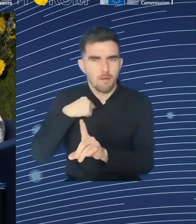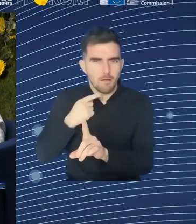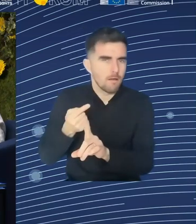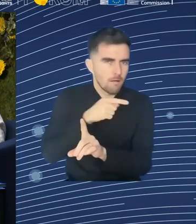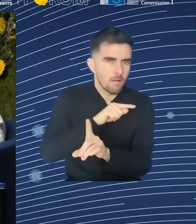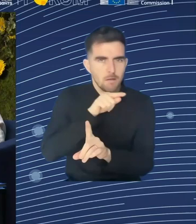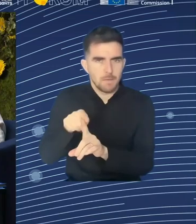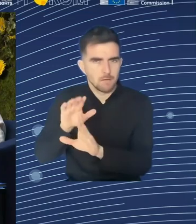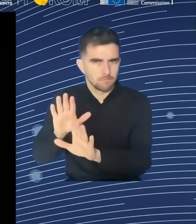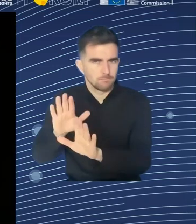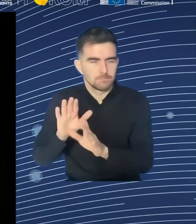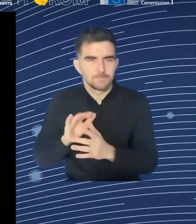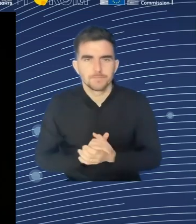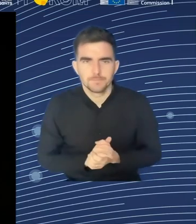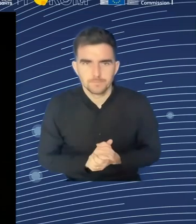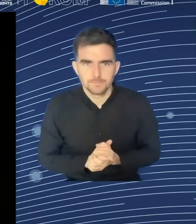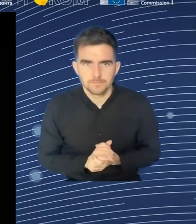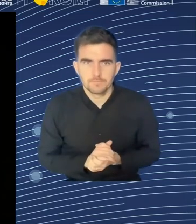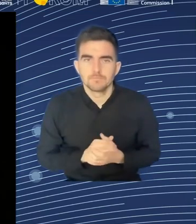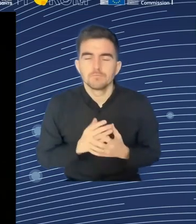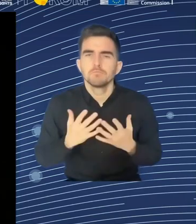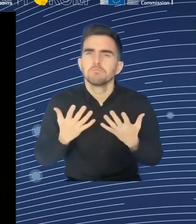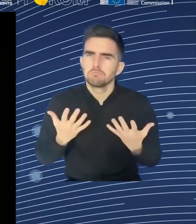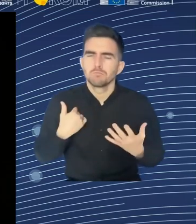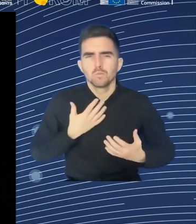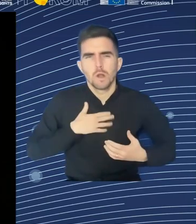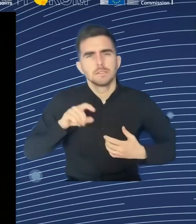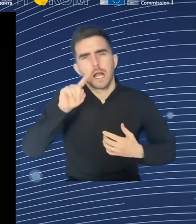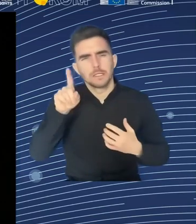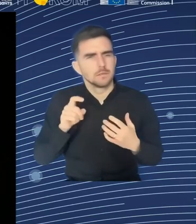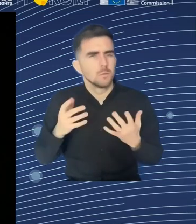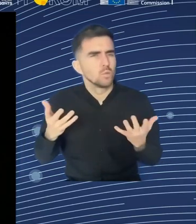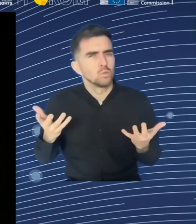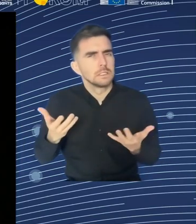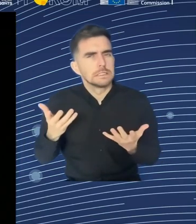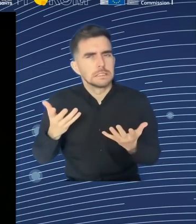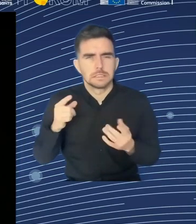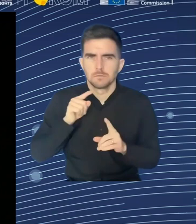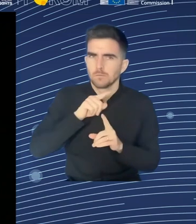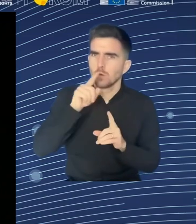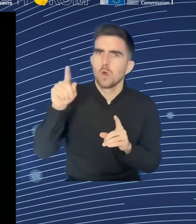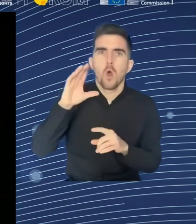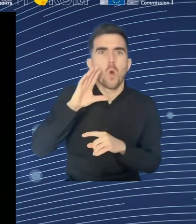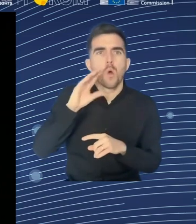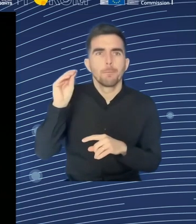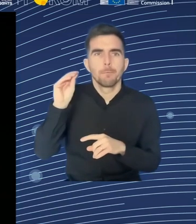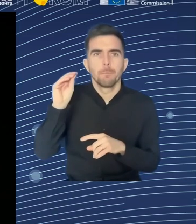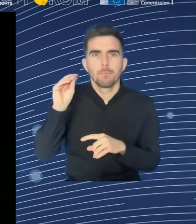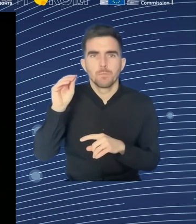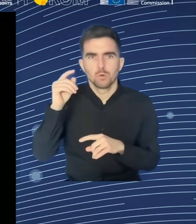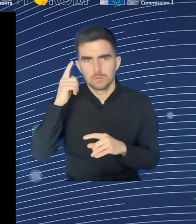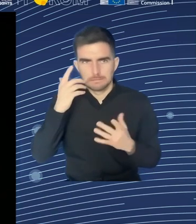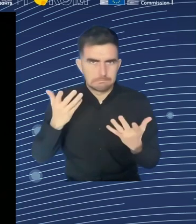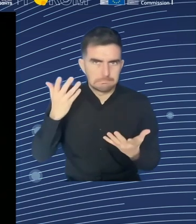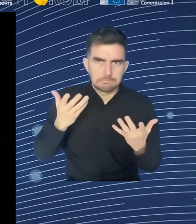do so? Thanks a lot, Florence. First, I mean, I think companies invest a lot in their people in terms of skills.